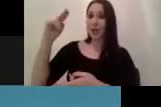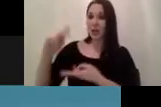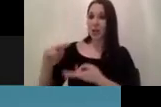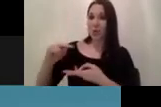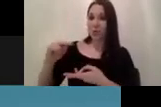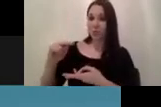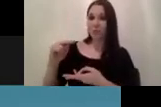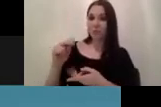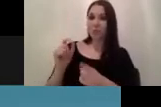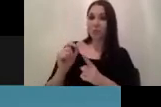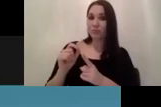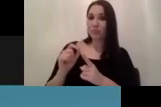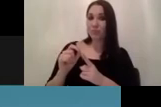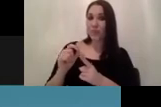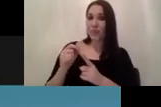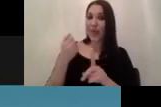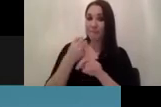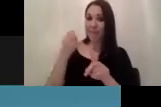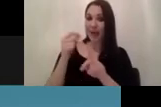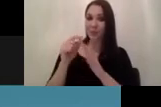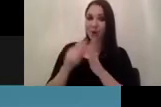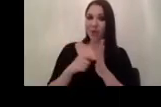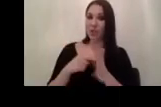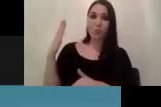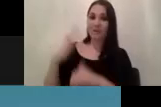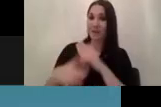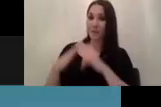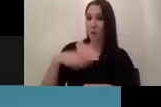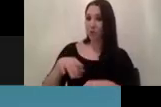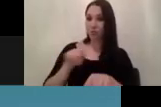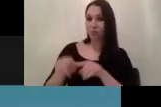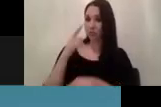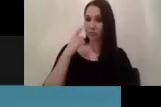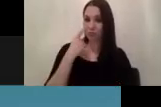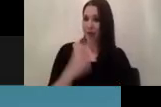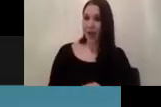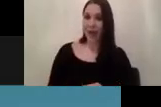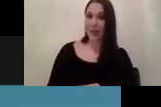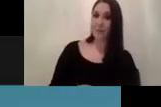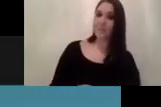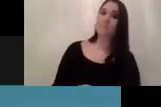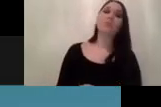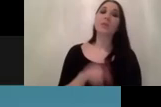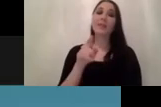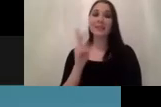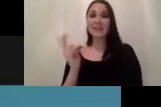and those are projects you basically want to never try out so this is again the connection so when you're a beginner